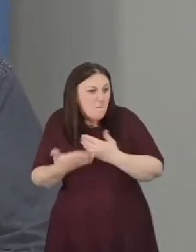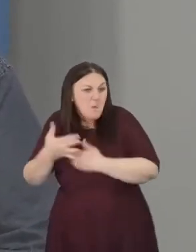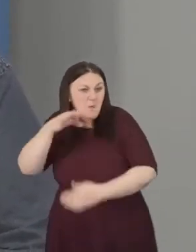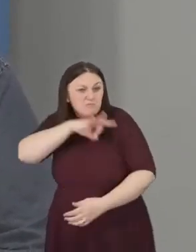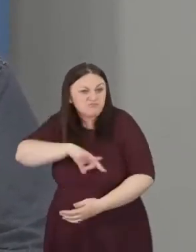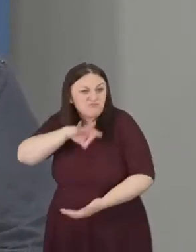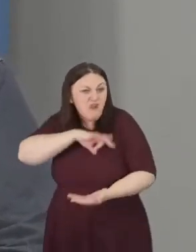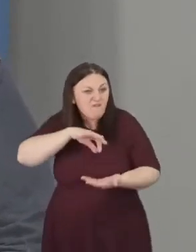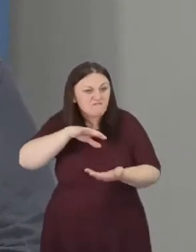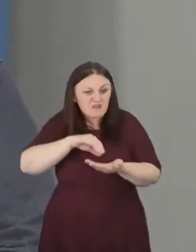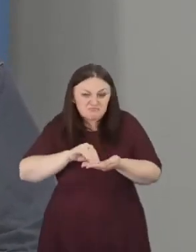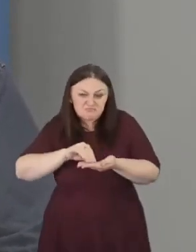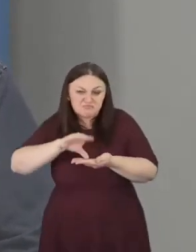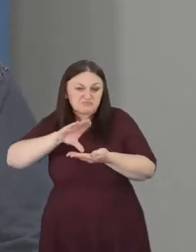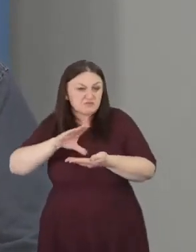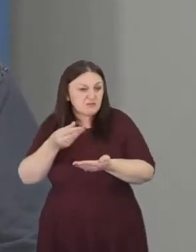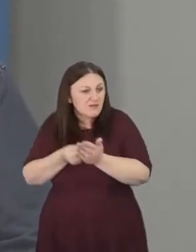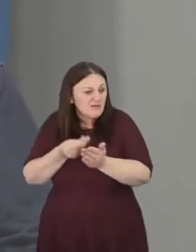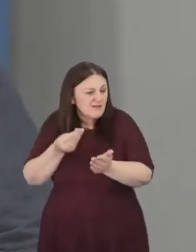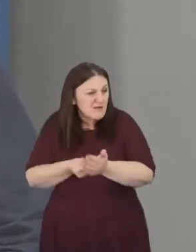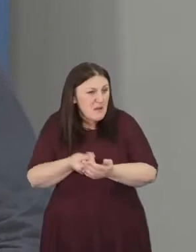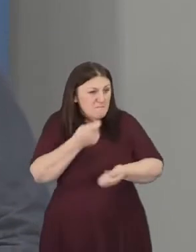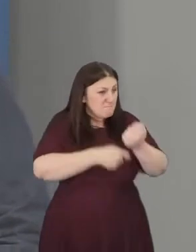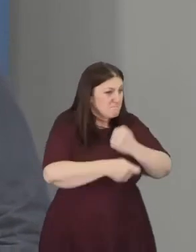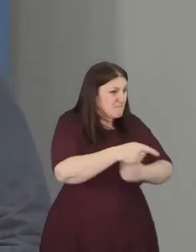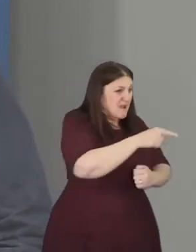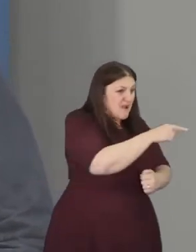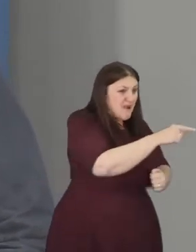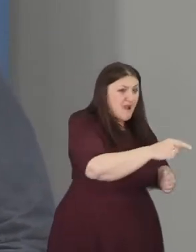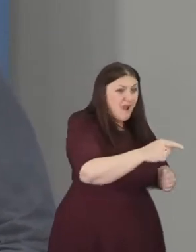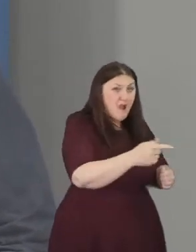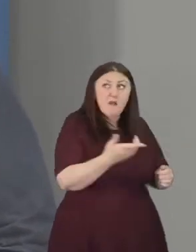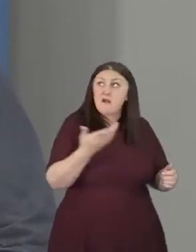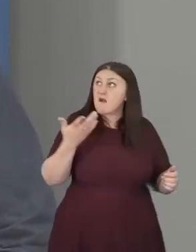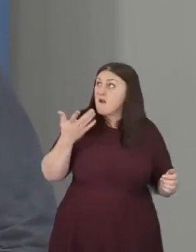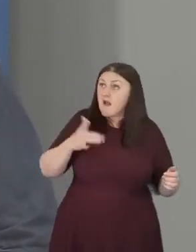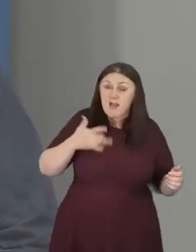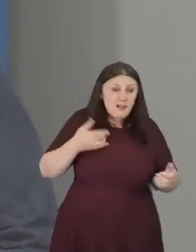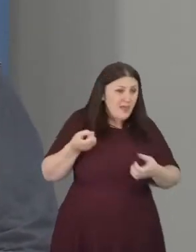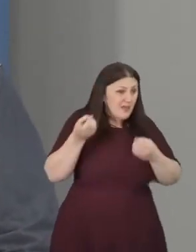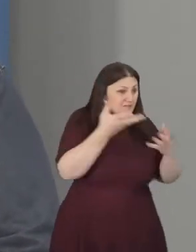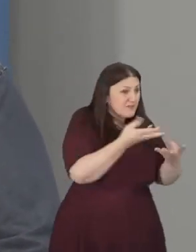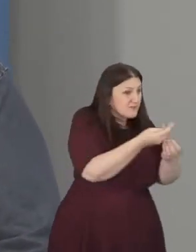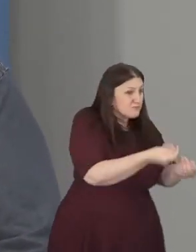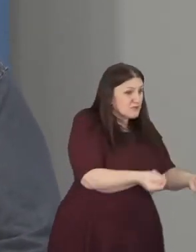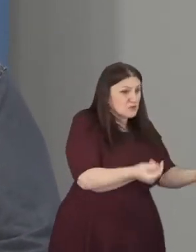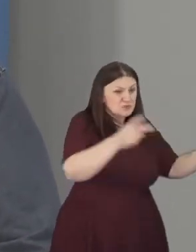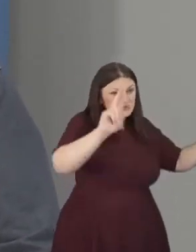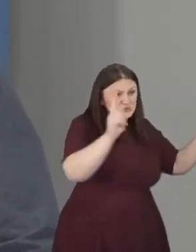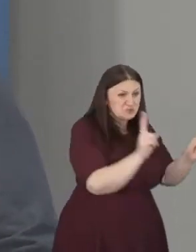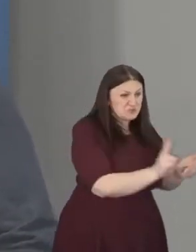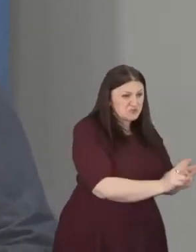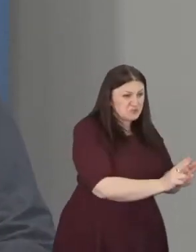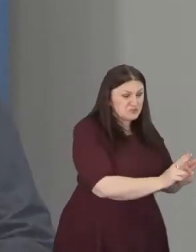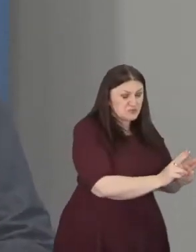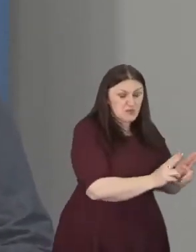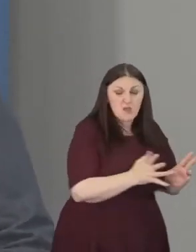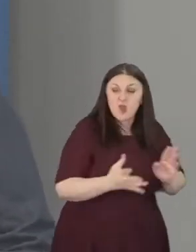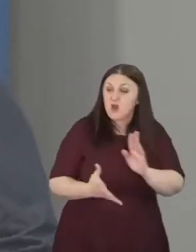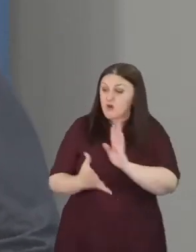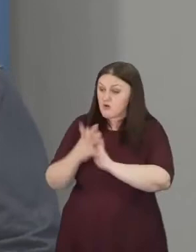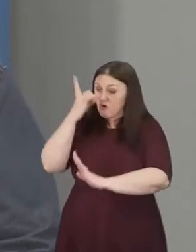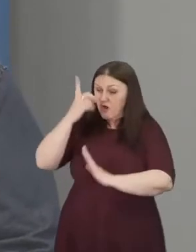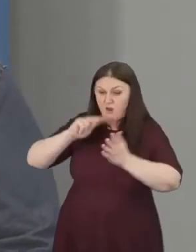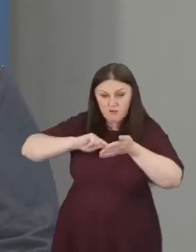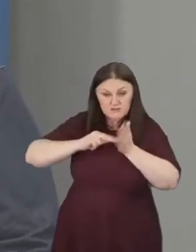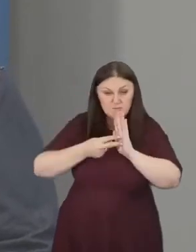margins that have catalyzed the depletion of life-giving resources. God's intention for the